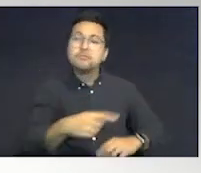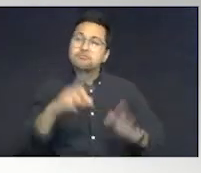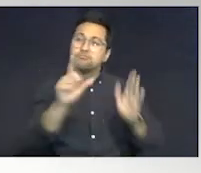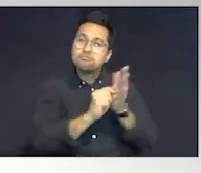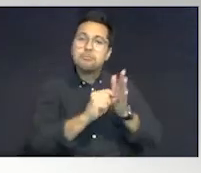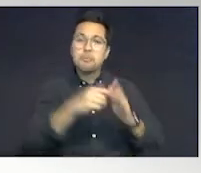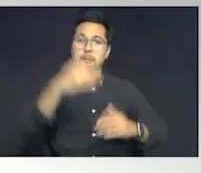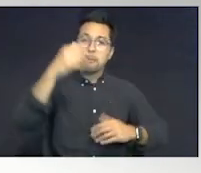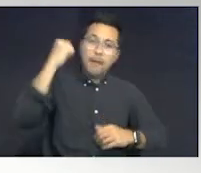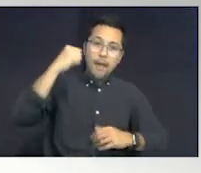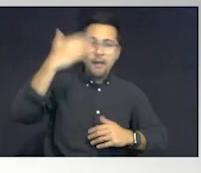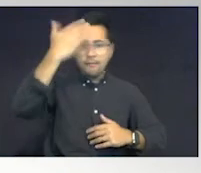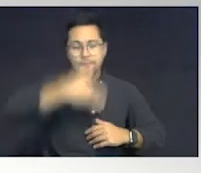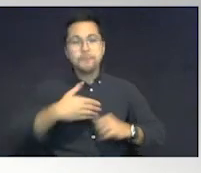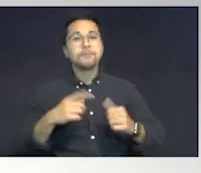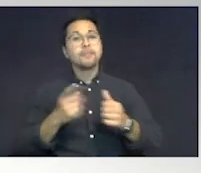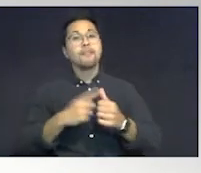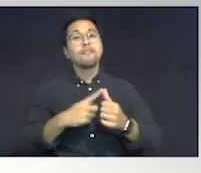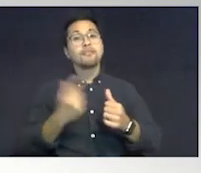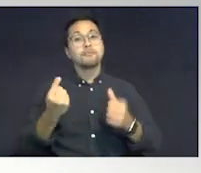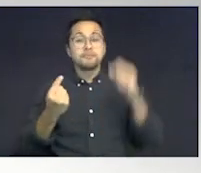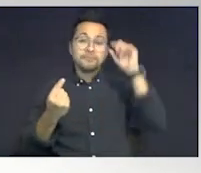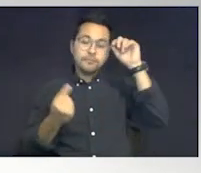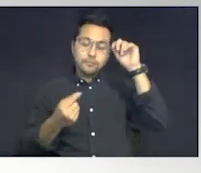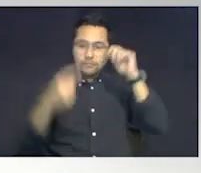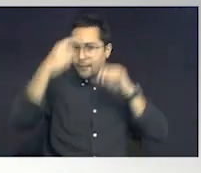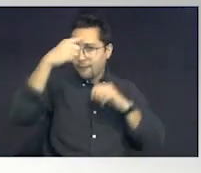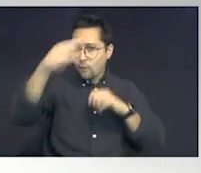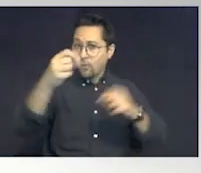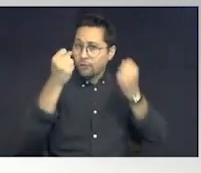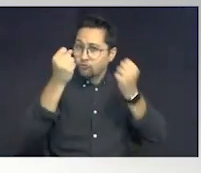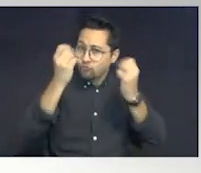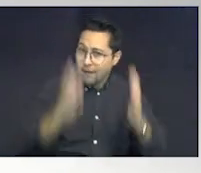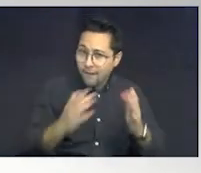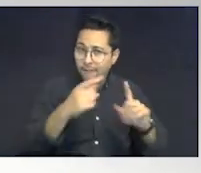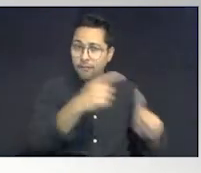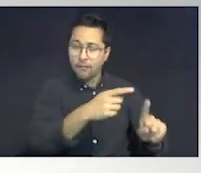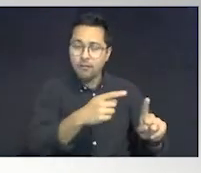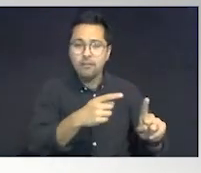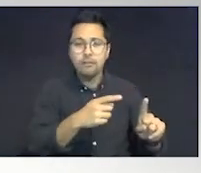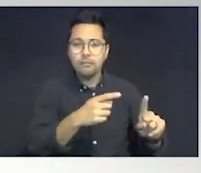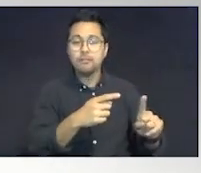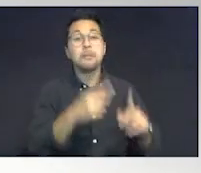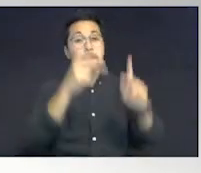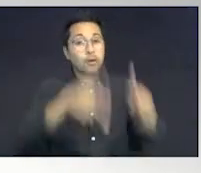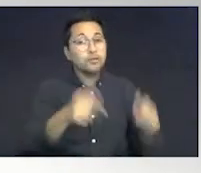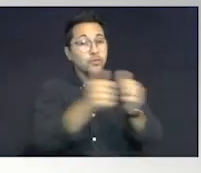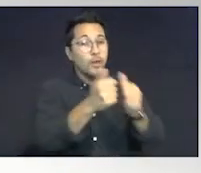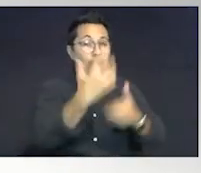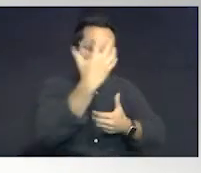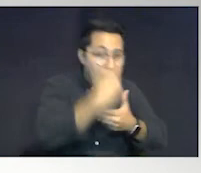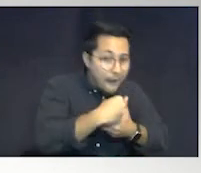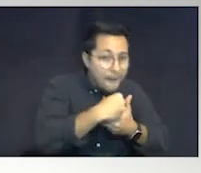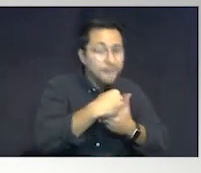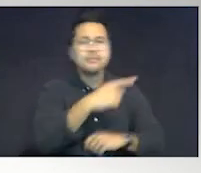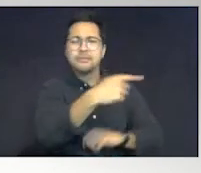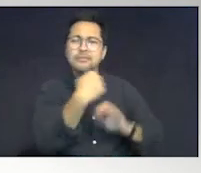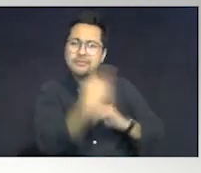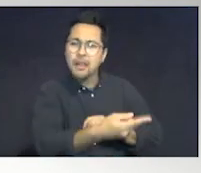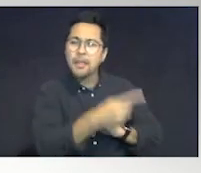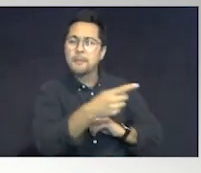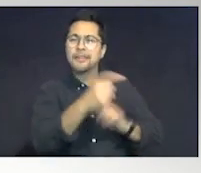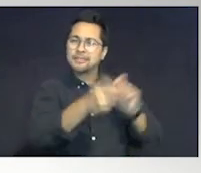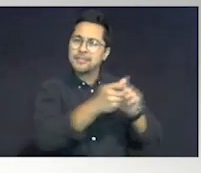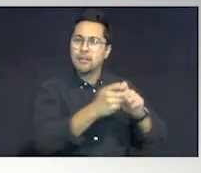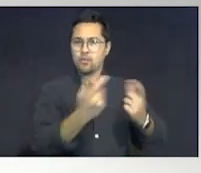forth. First is for the driver. That would be the individual with autism. This is going to tell them exactly